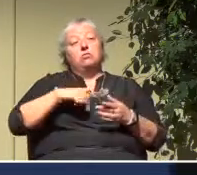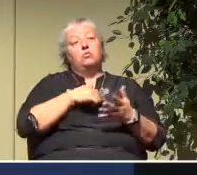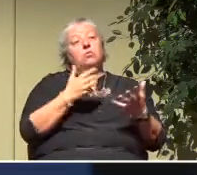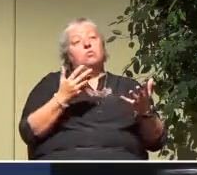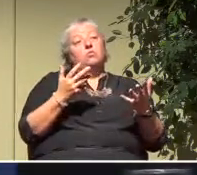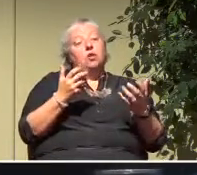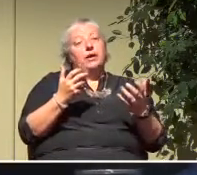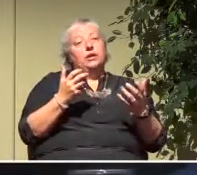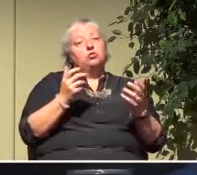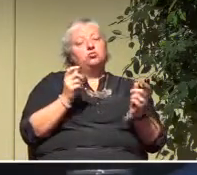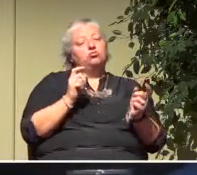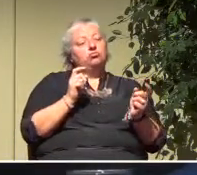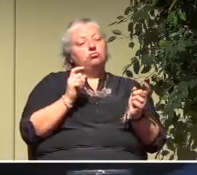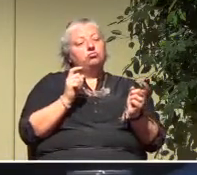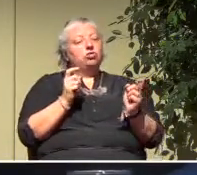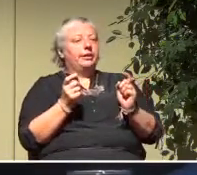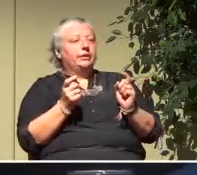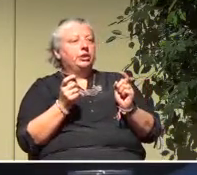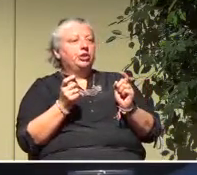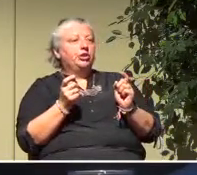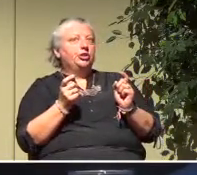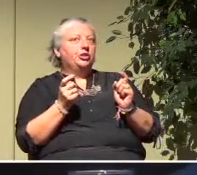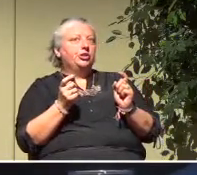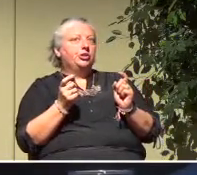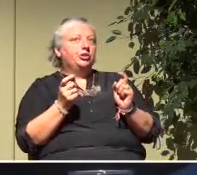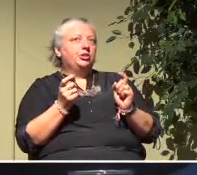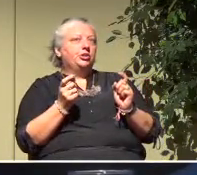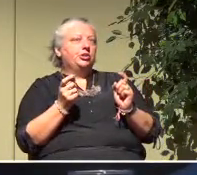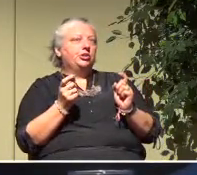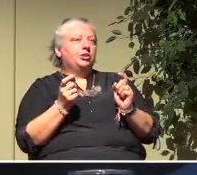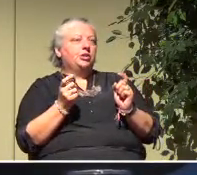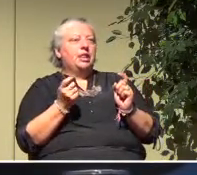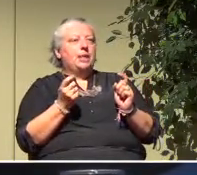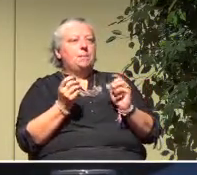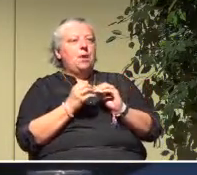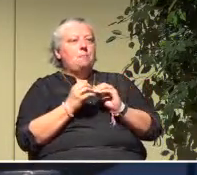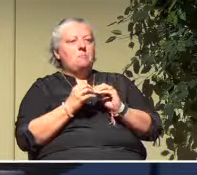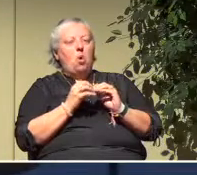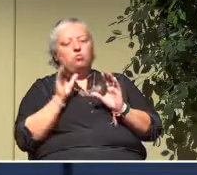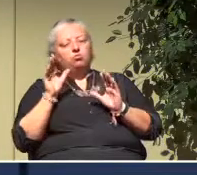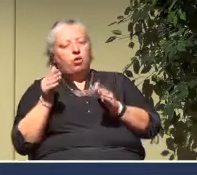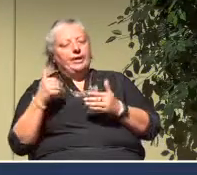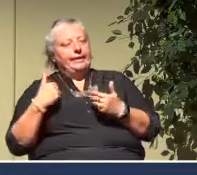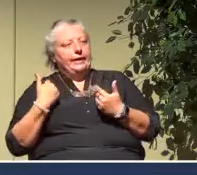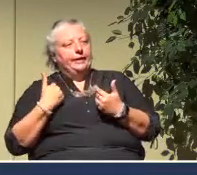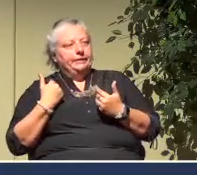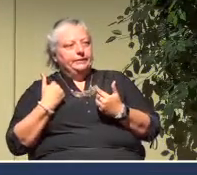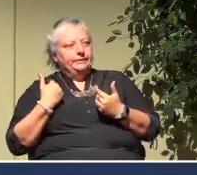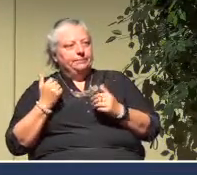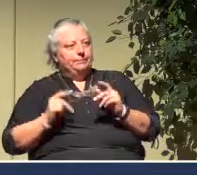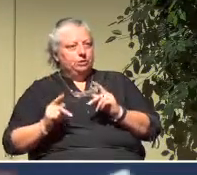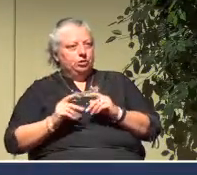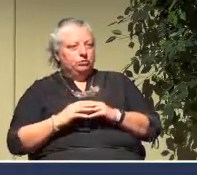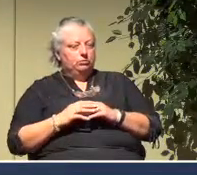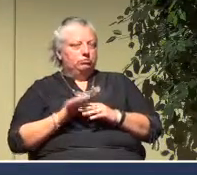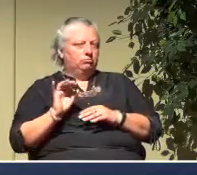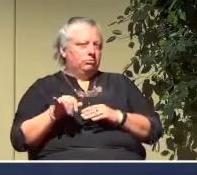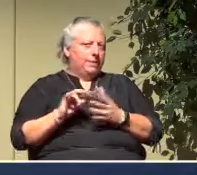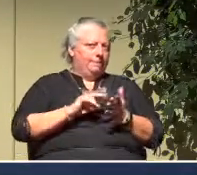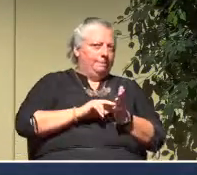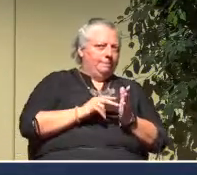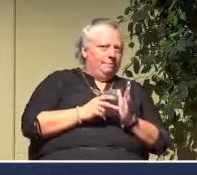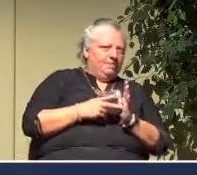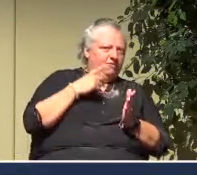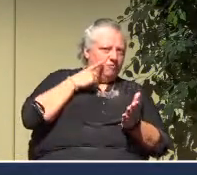to tilt younger. And that has implications for us because it